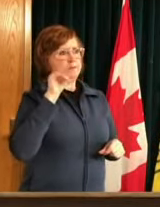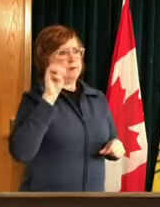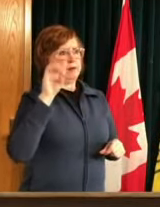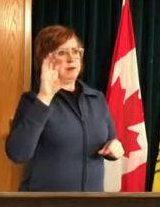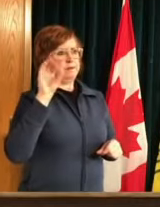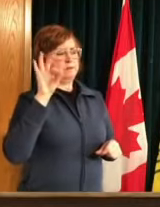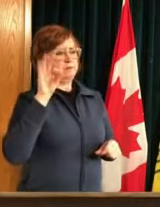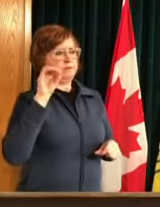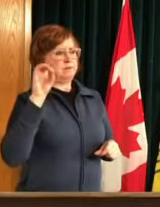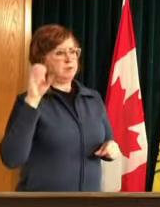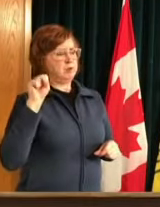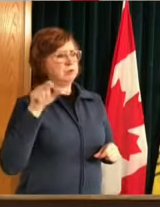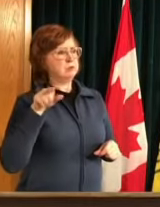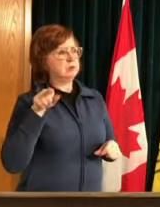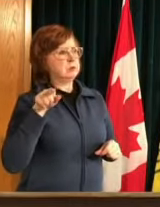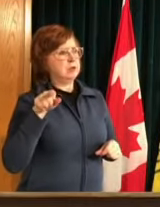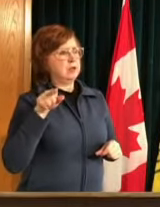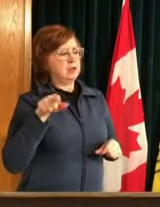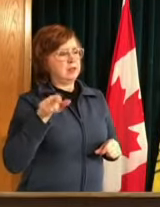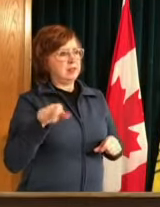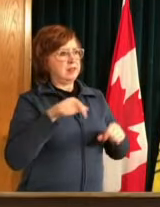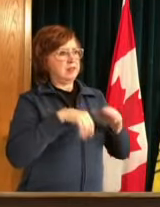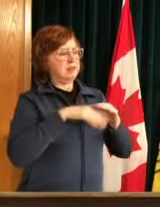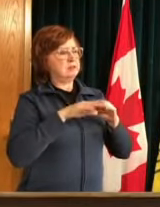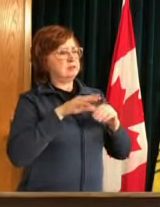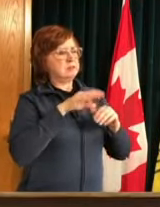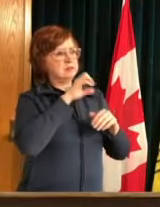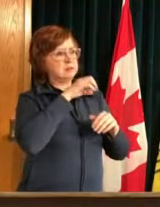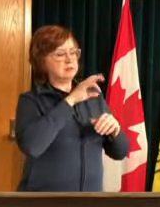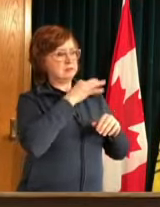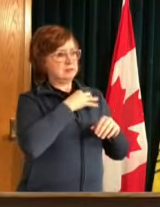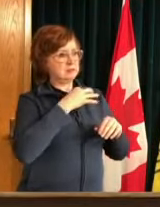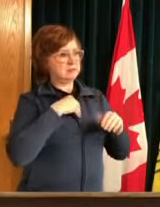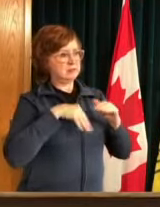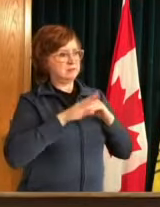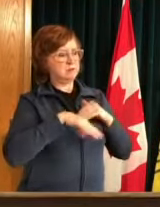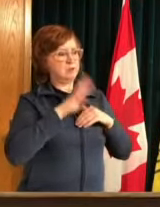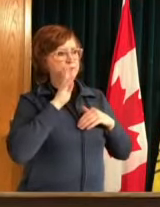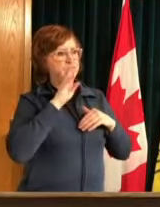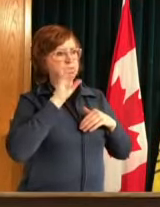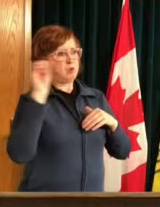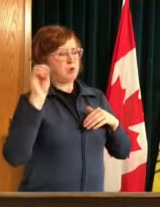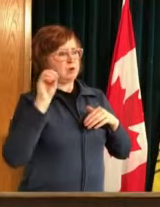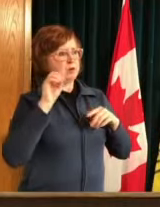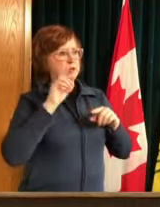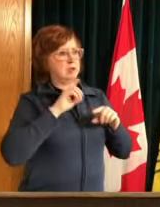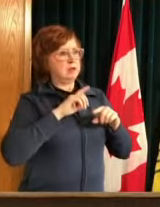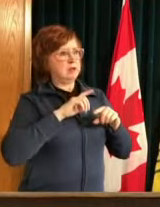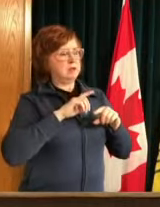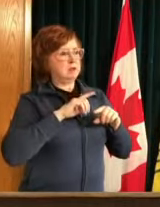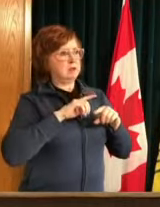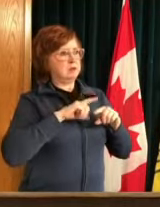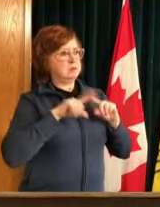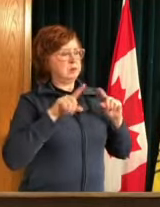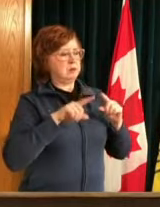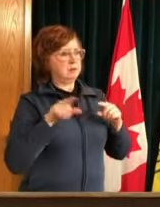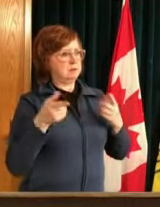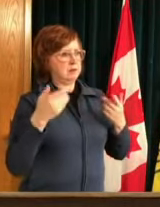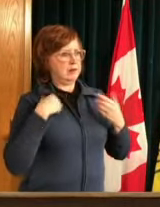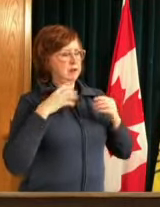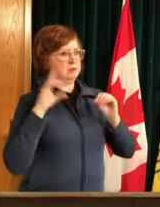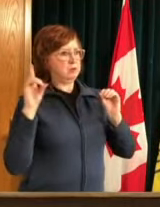their counterparts at like safeway etc are because of the pharmacy there now the owner is saying that it gives preference to bigger